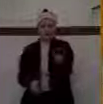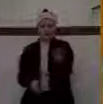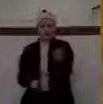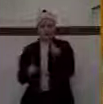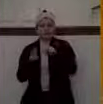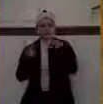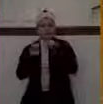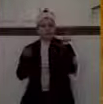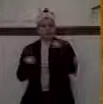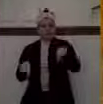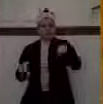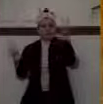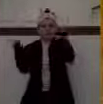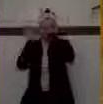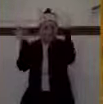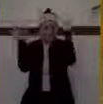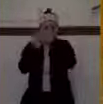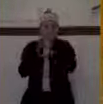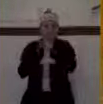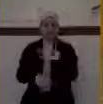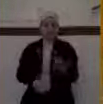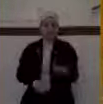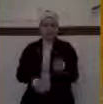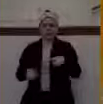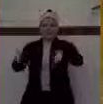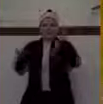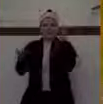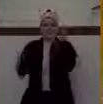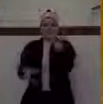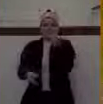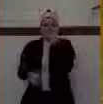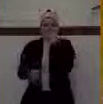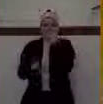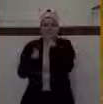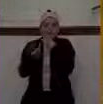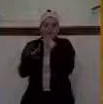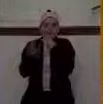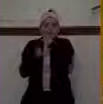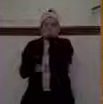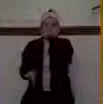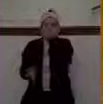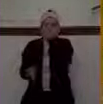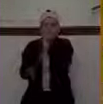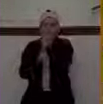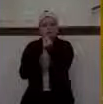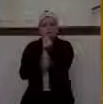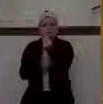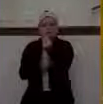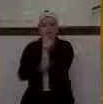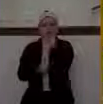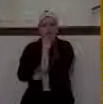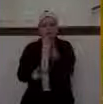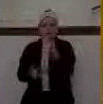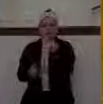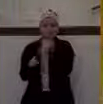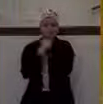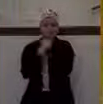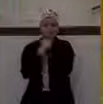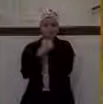They were blinded as to their spiritual condition. In other words, they were living a self-deception.